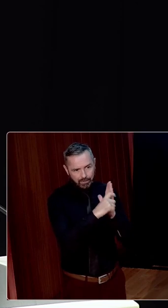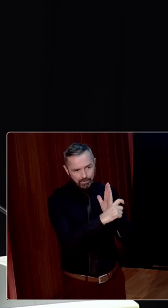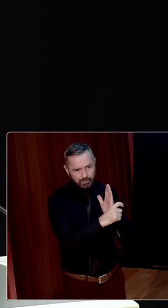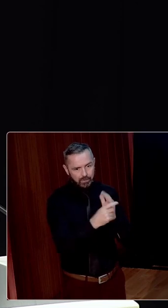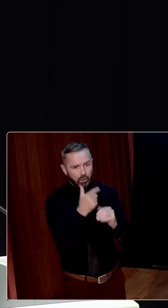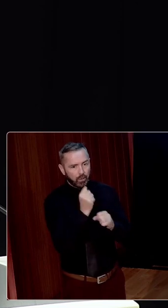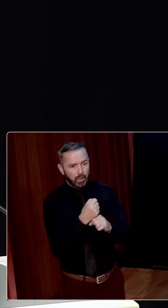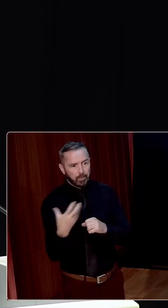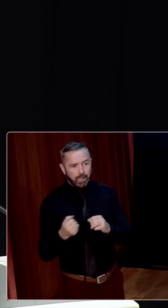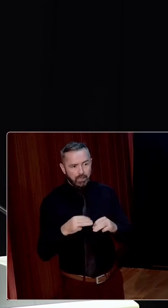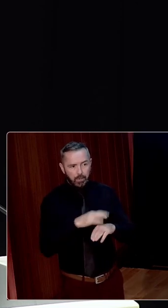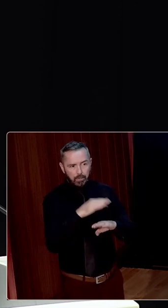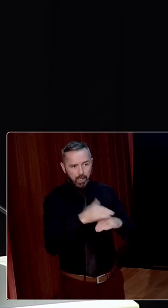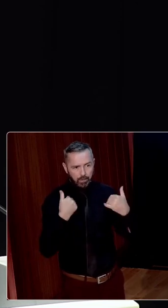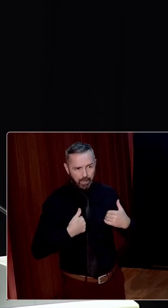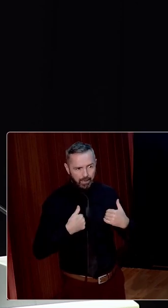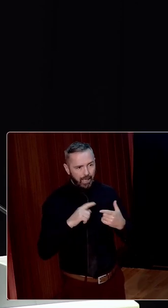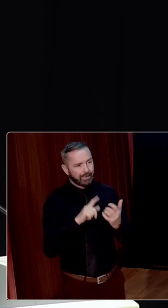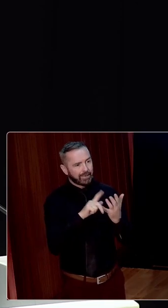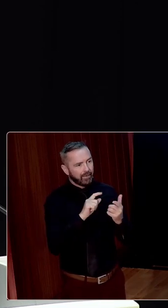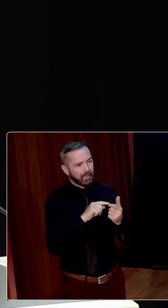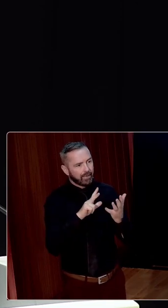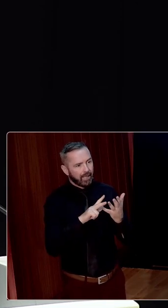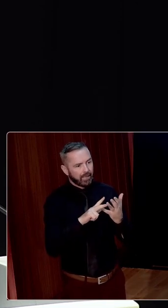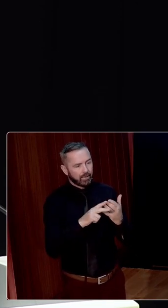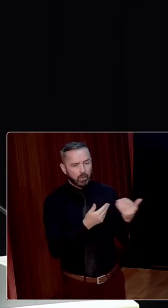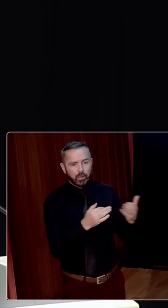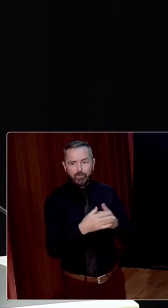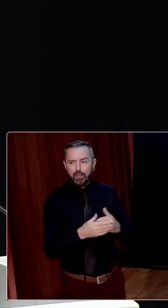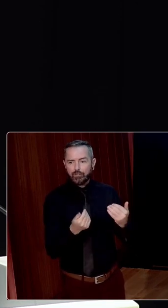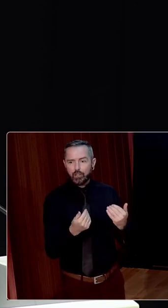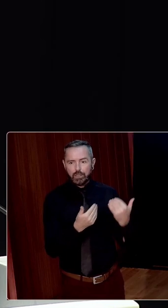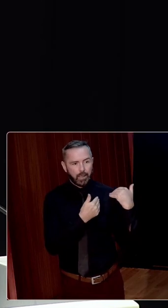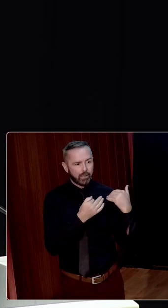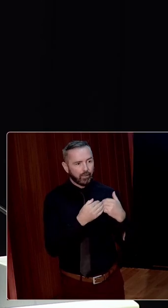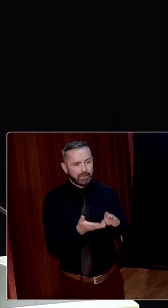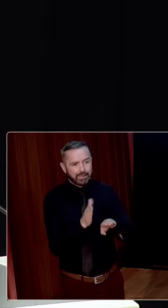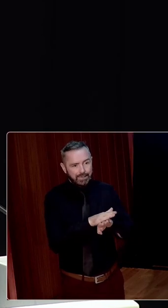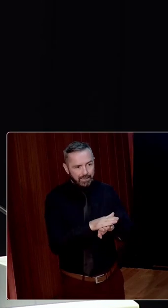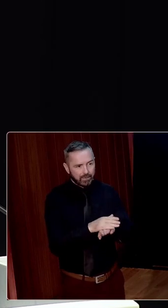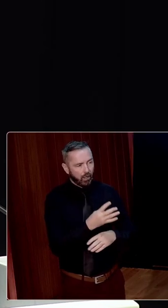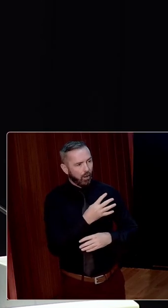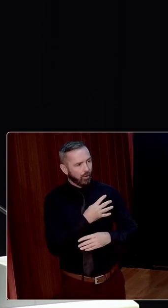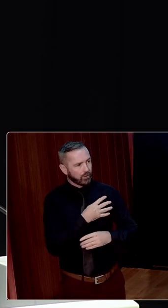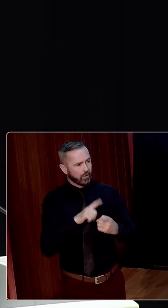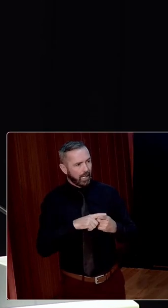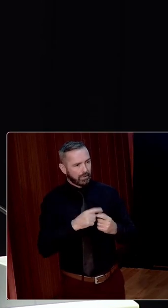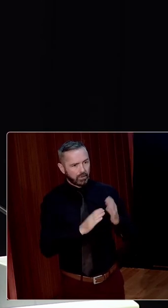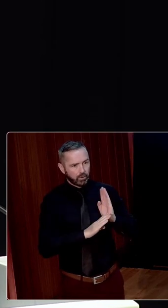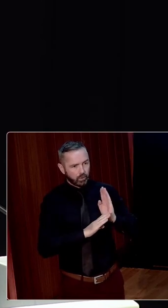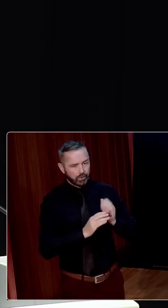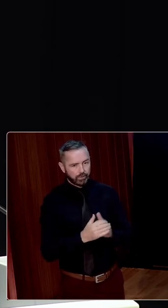married men, while sections 7 and 8 provided for allowances for dependence of deceased officers and soldiers. While these